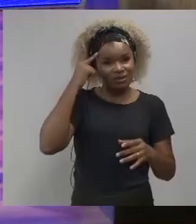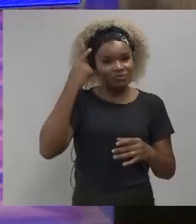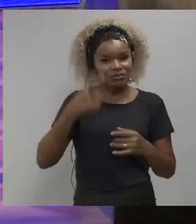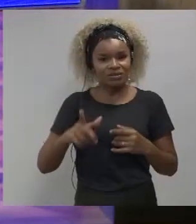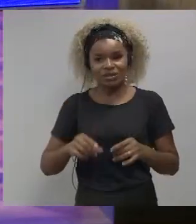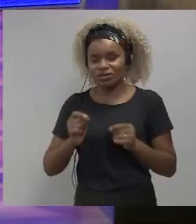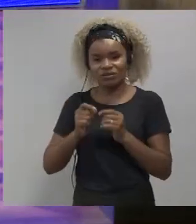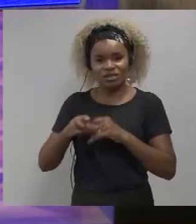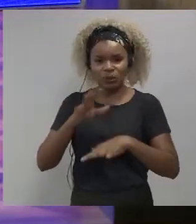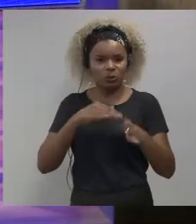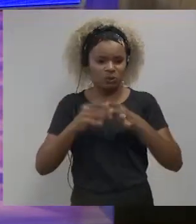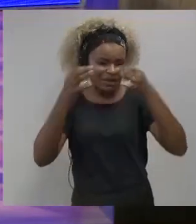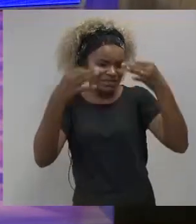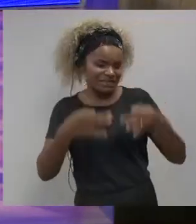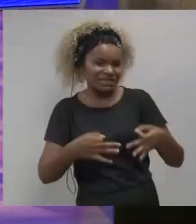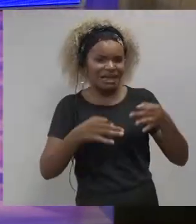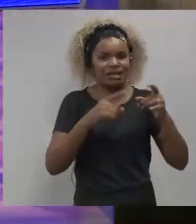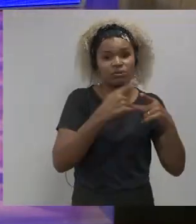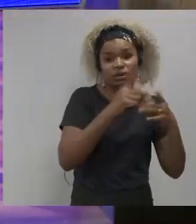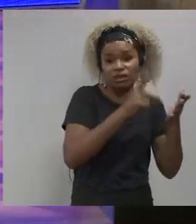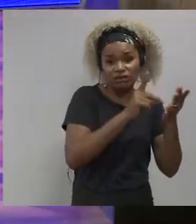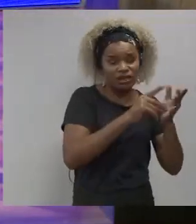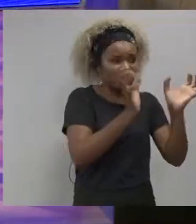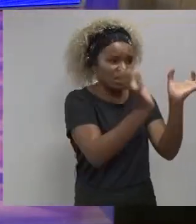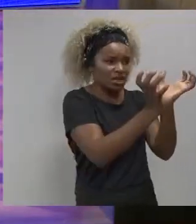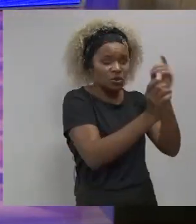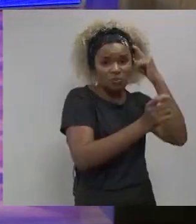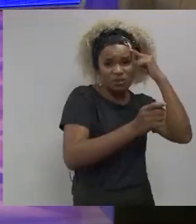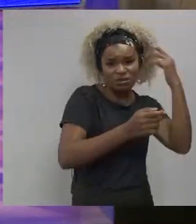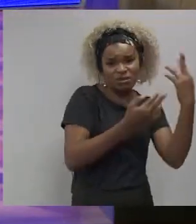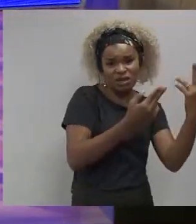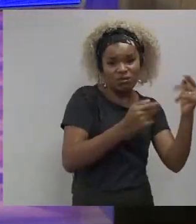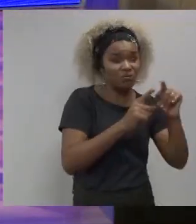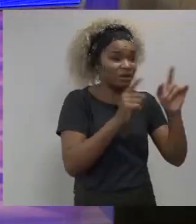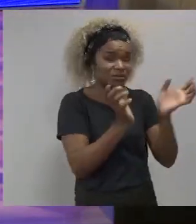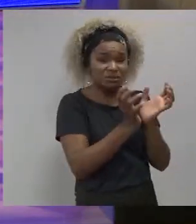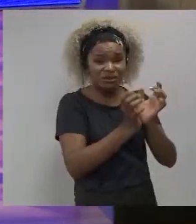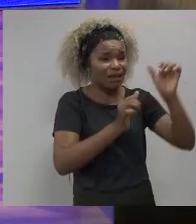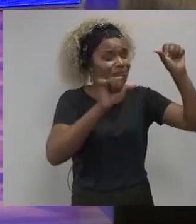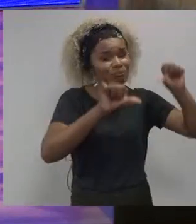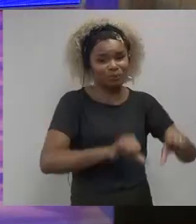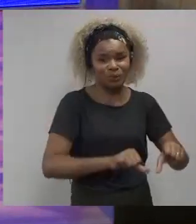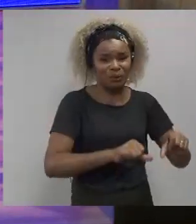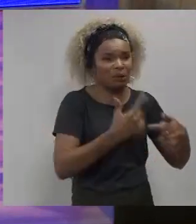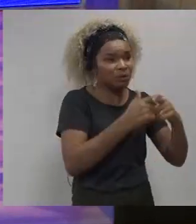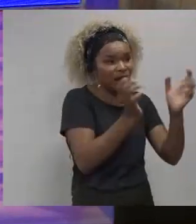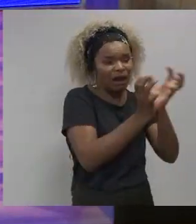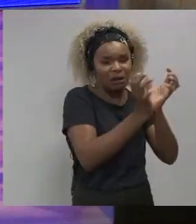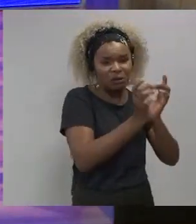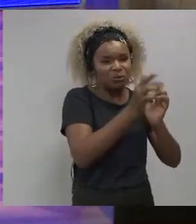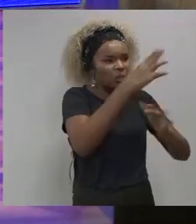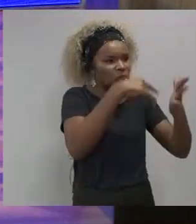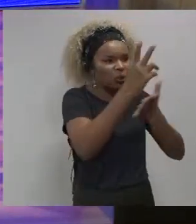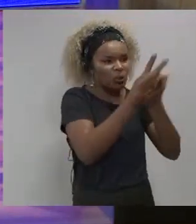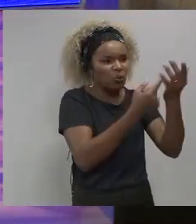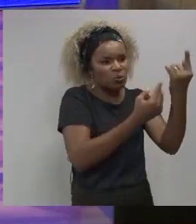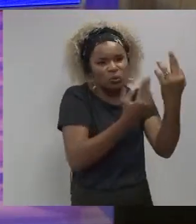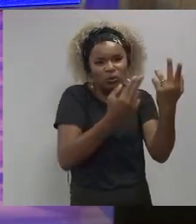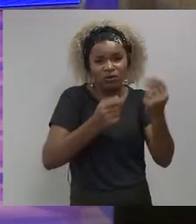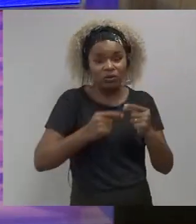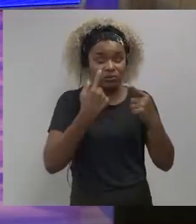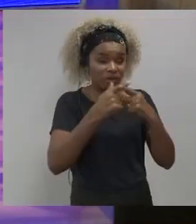performance of those teams is worse than the performance of a cognitively different diverse team